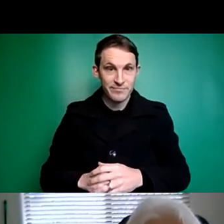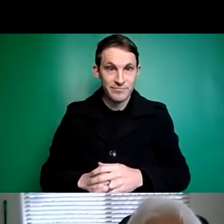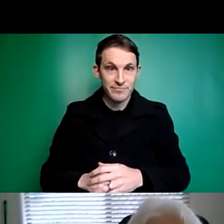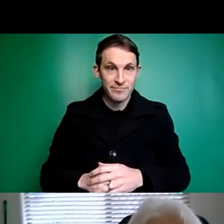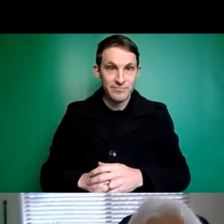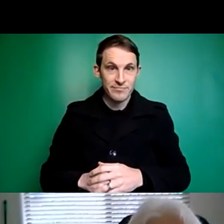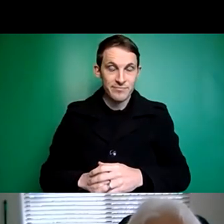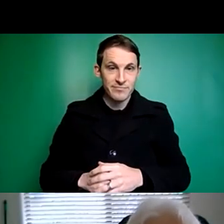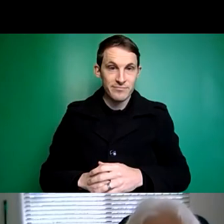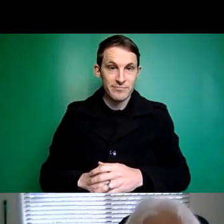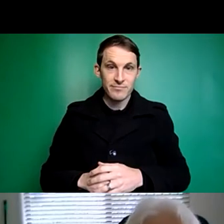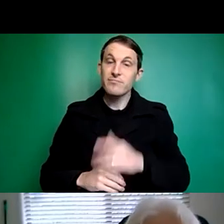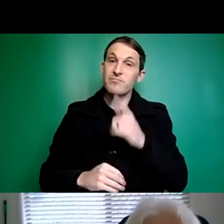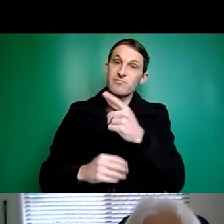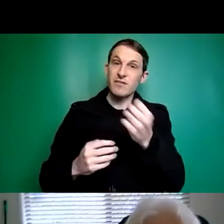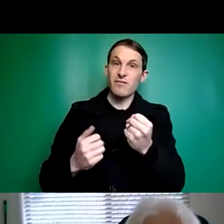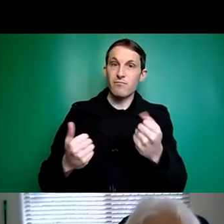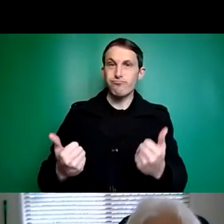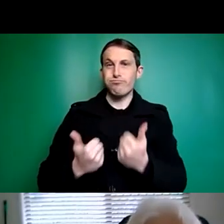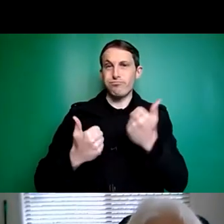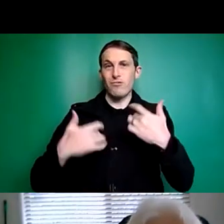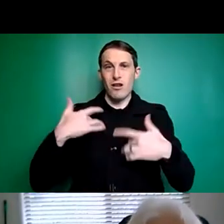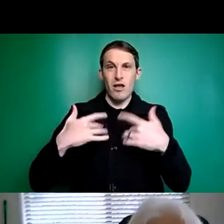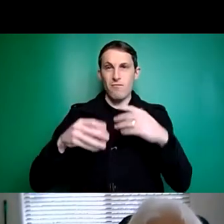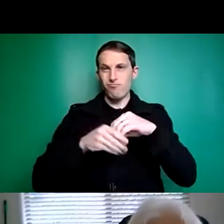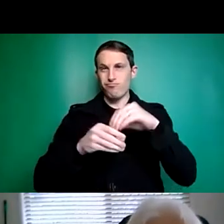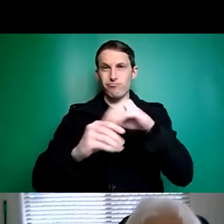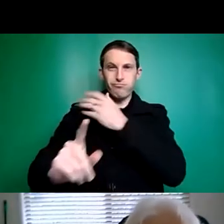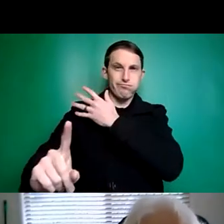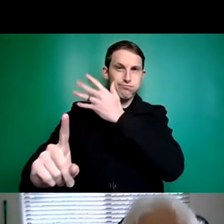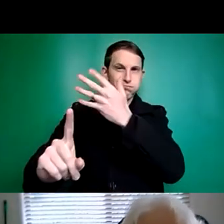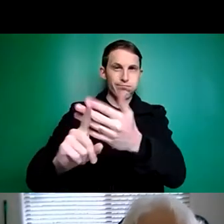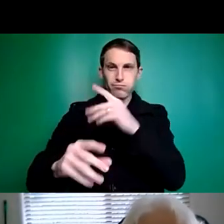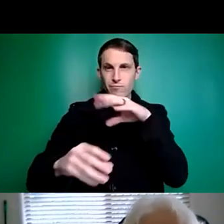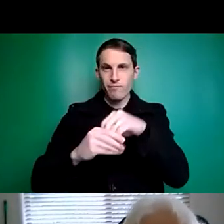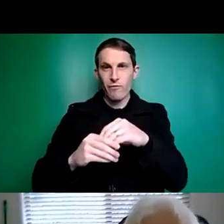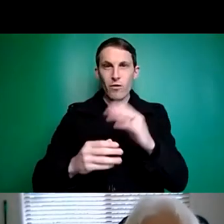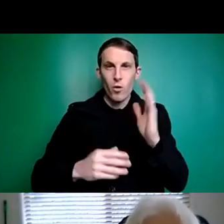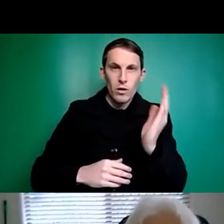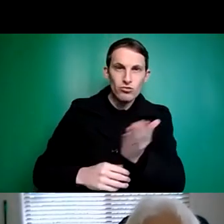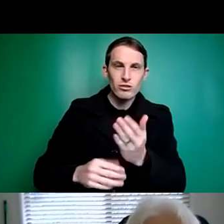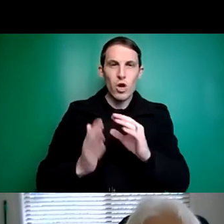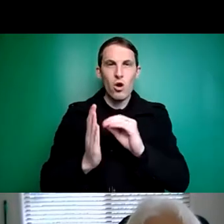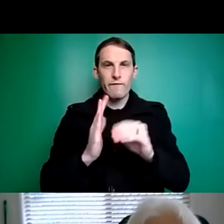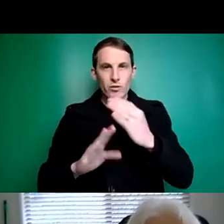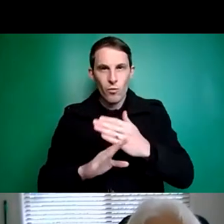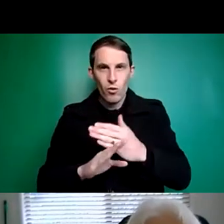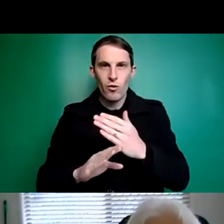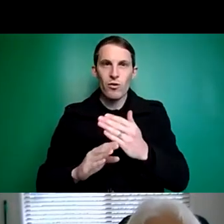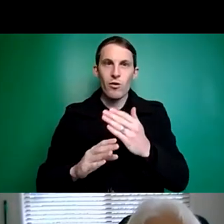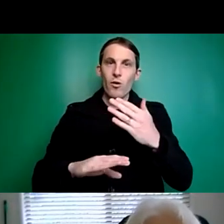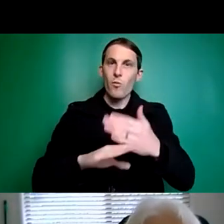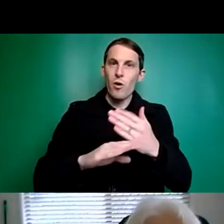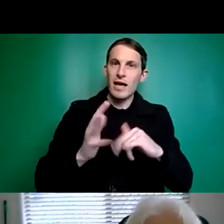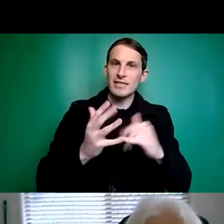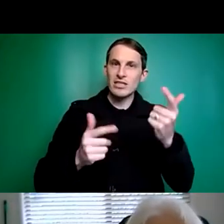she has had a rich and diverse career doing everything from waitressing to office work to working as a